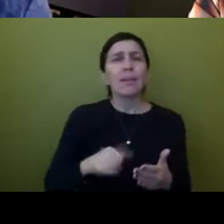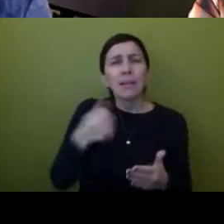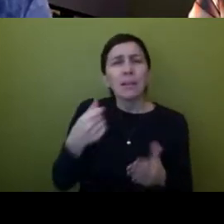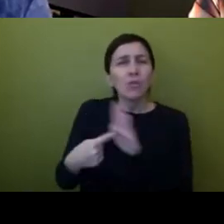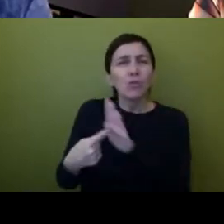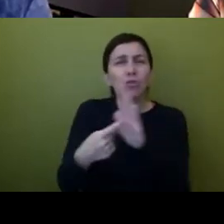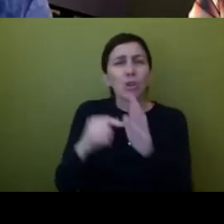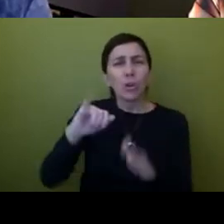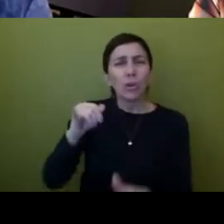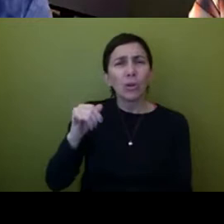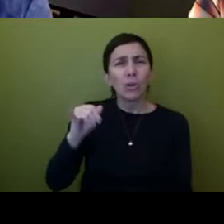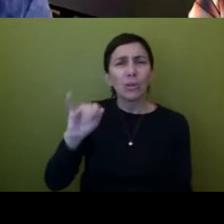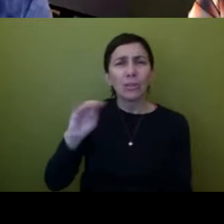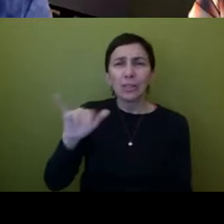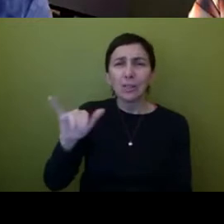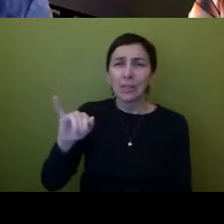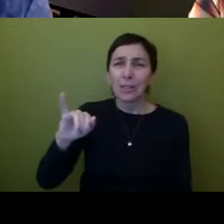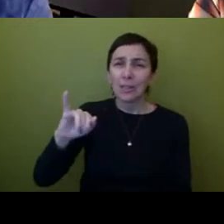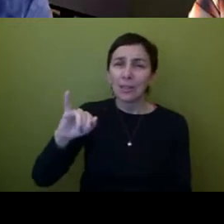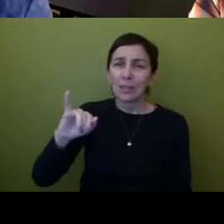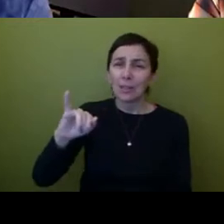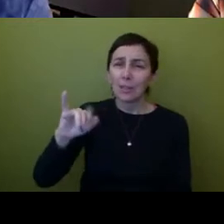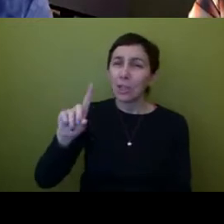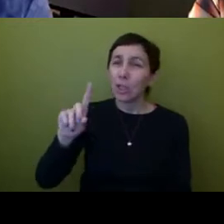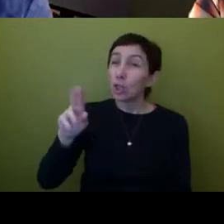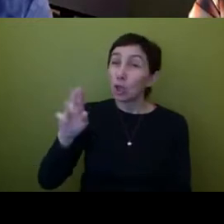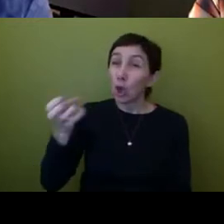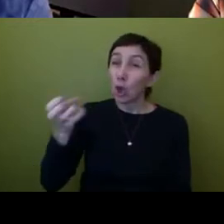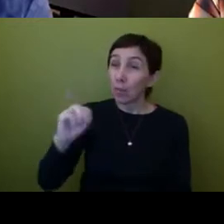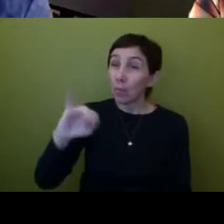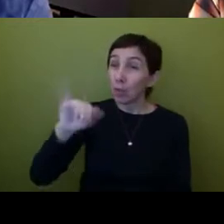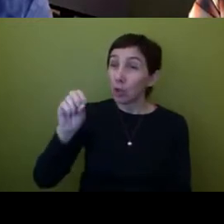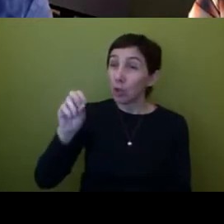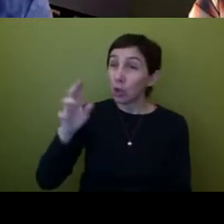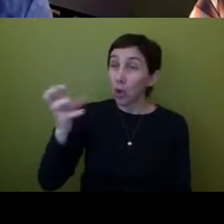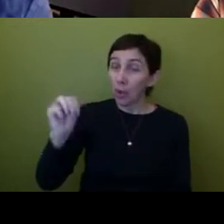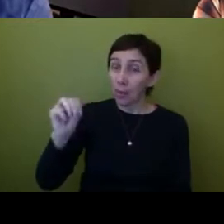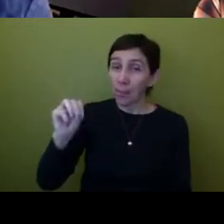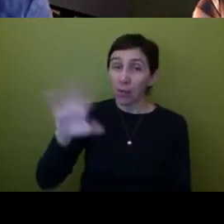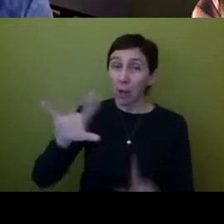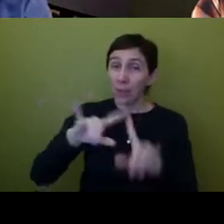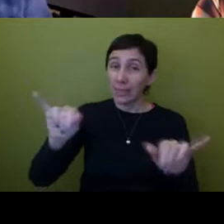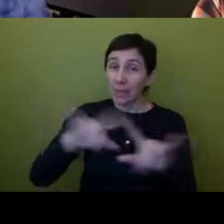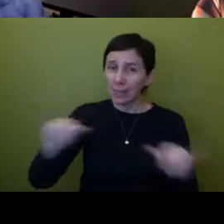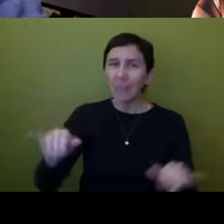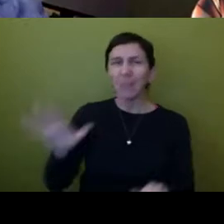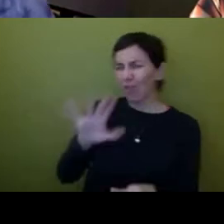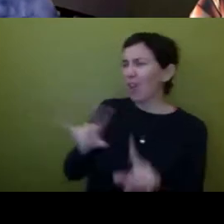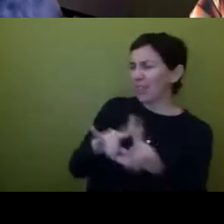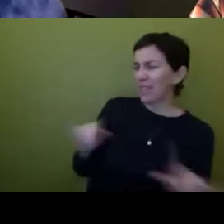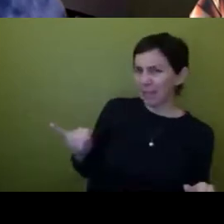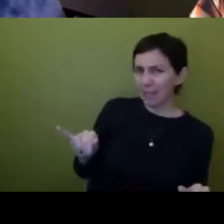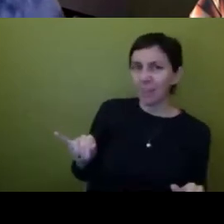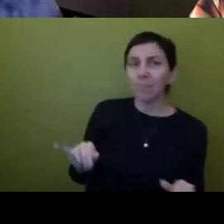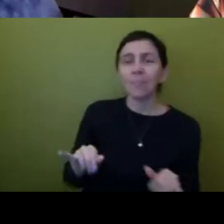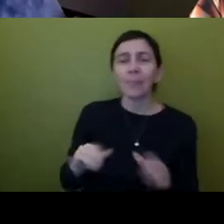after that happened or before it was around then it was around then that's right and i yeah and i feel like that there was a lot of